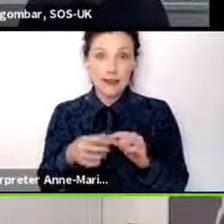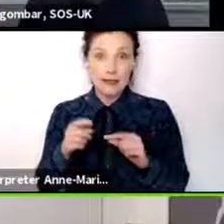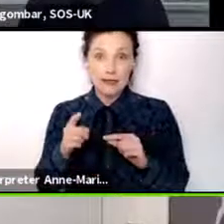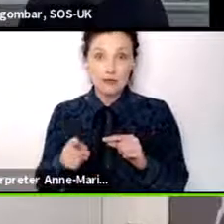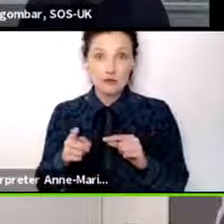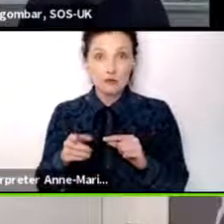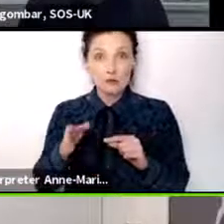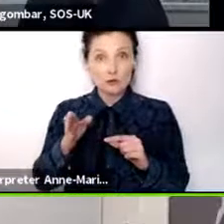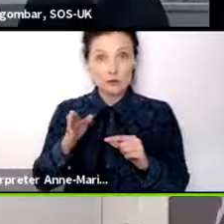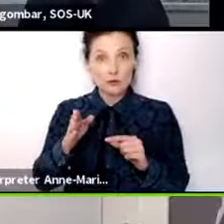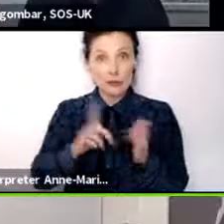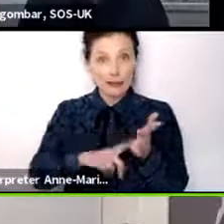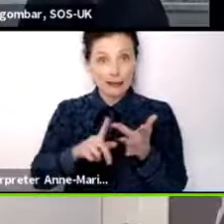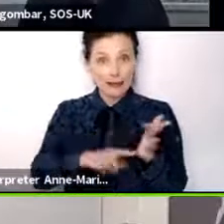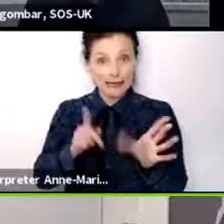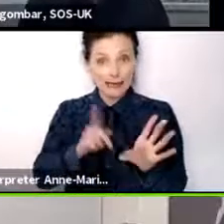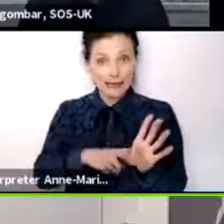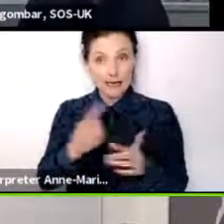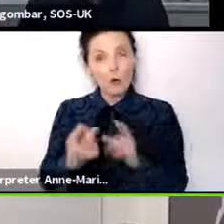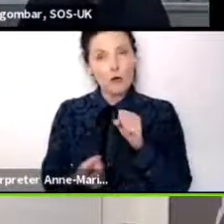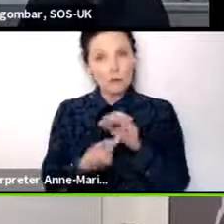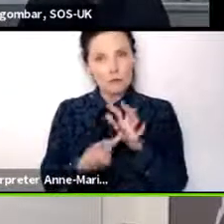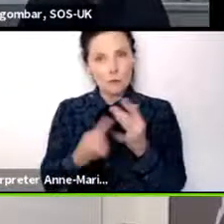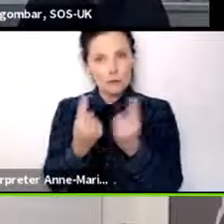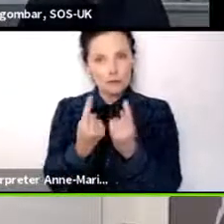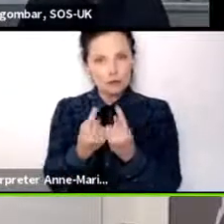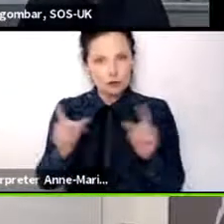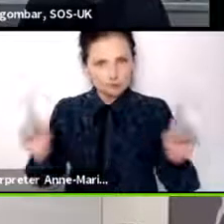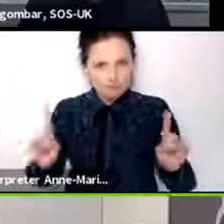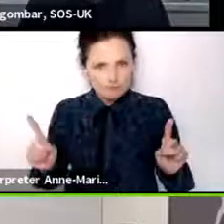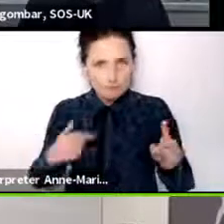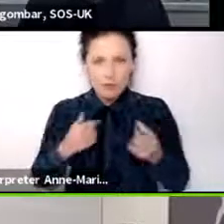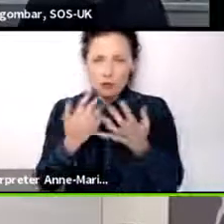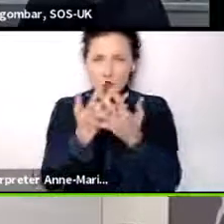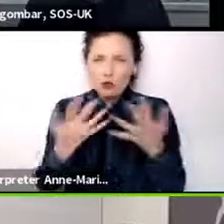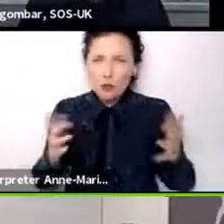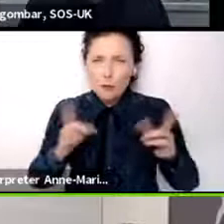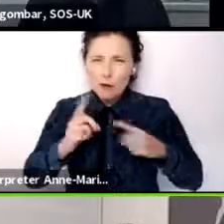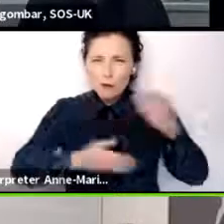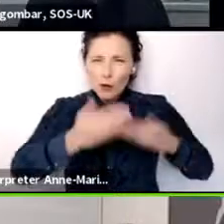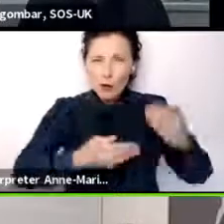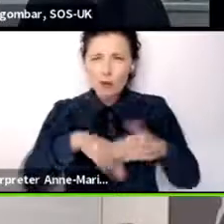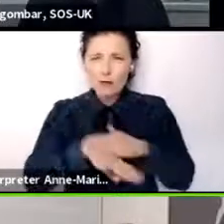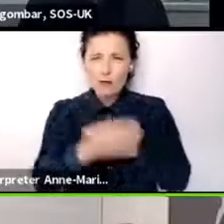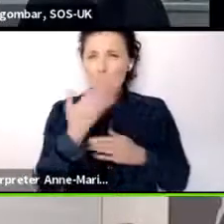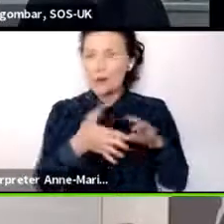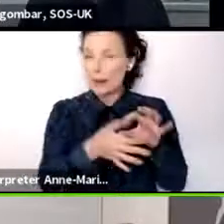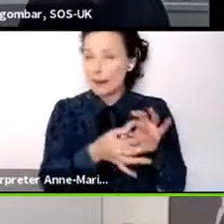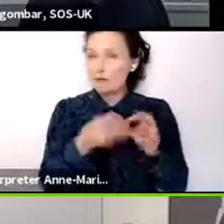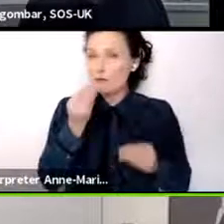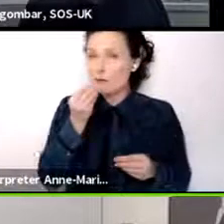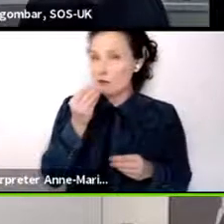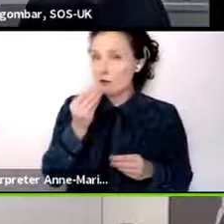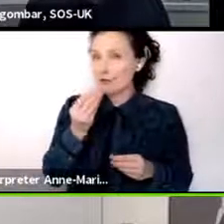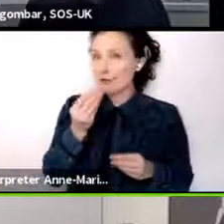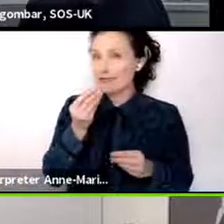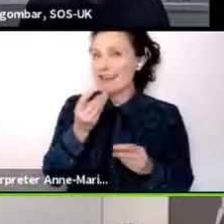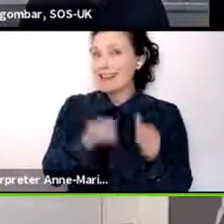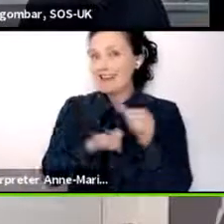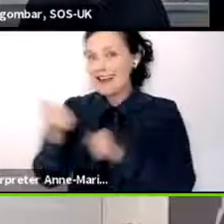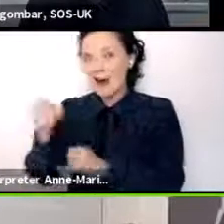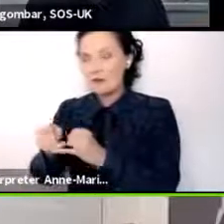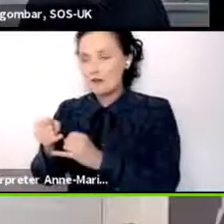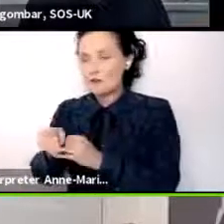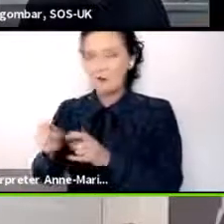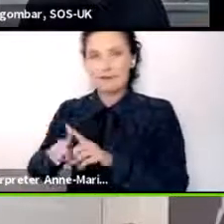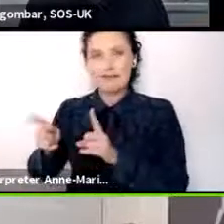Lily was saying. I think one of the key issues is the fact that so much of what happens in our school around food is outsourced. So we